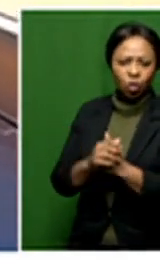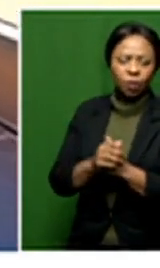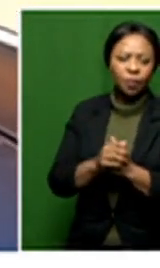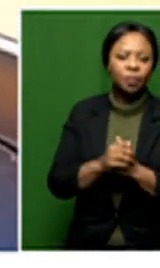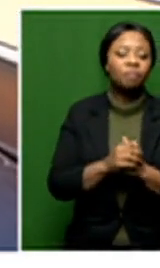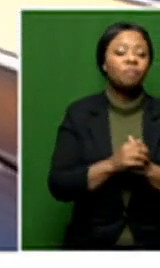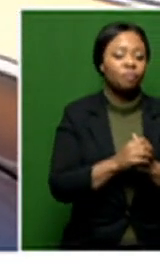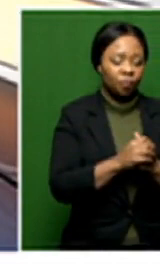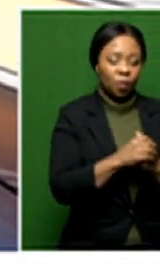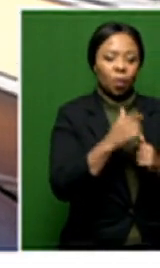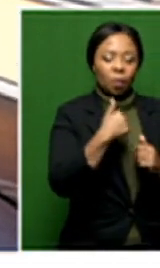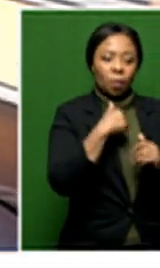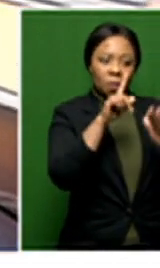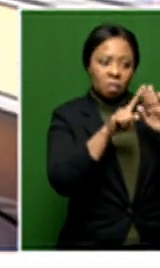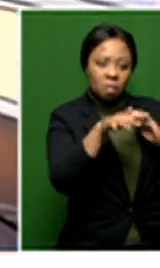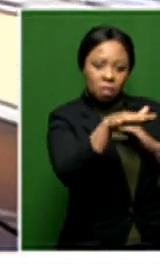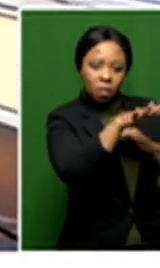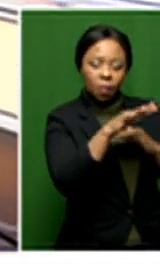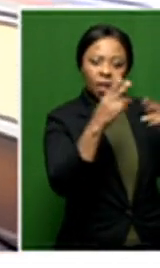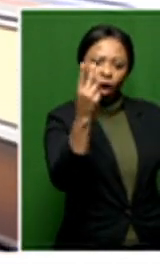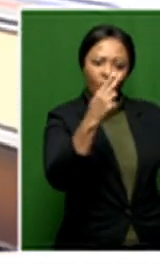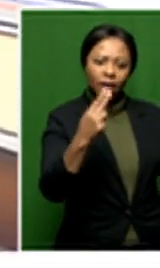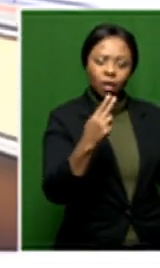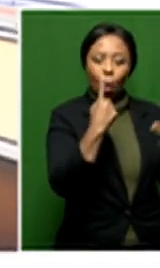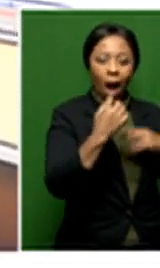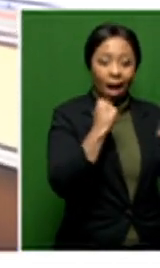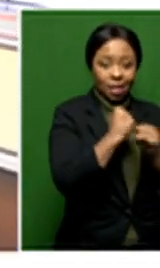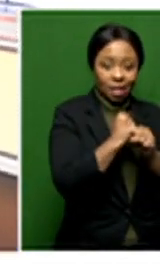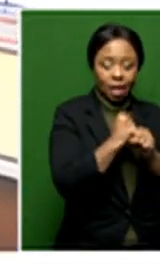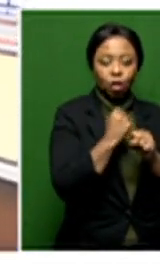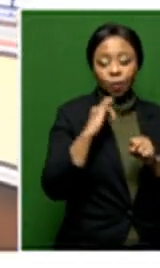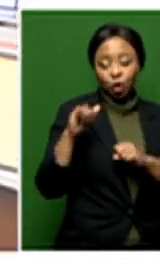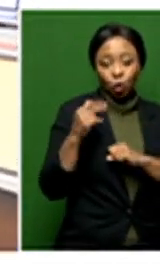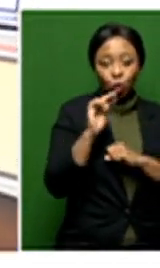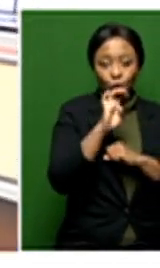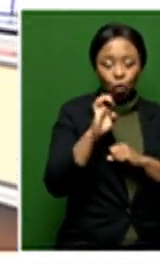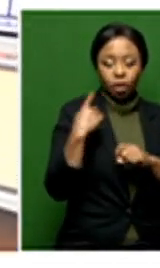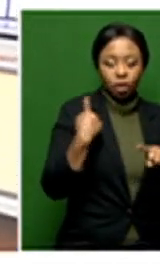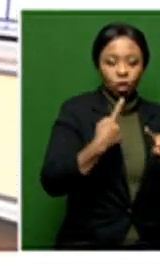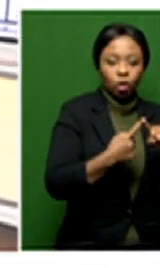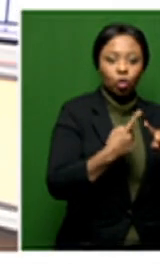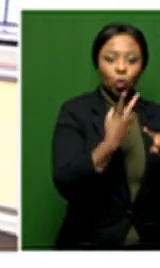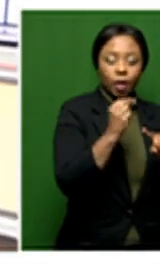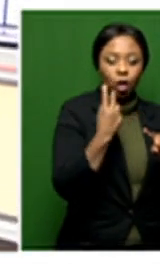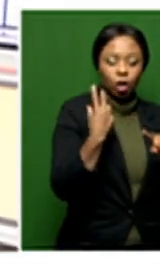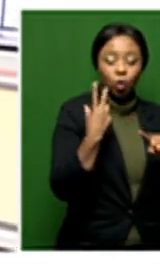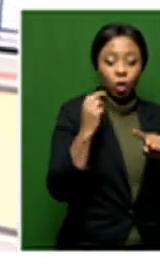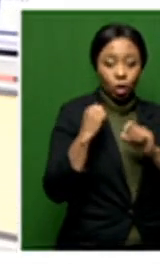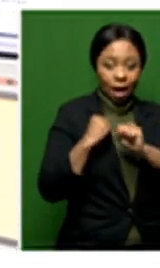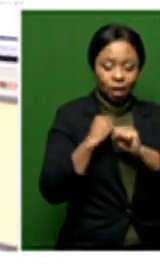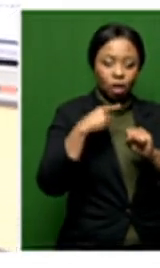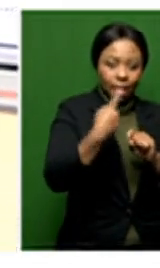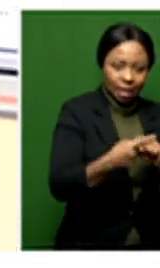Well, I was on an artist residency with the Bag Factory for one year from June 2020 until this month in 2021.